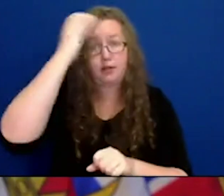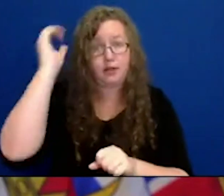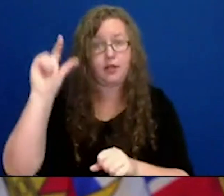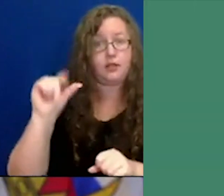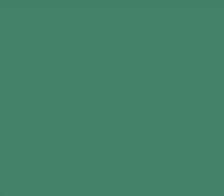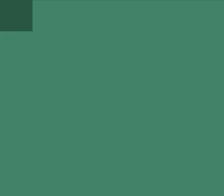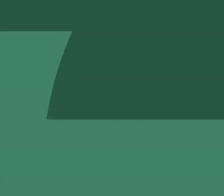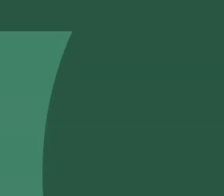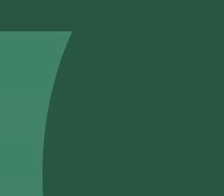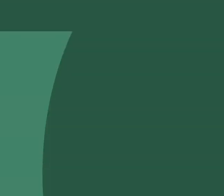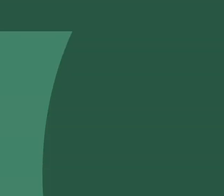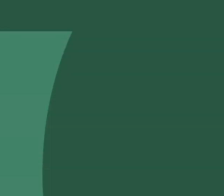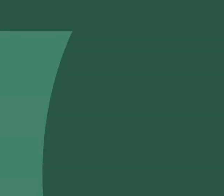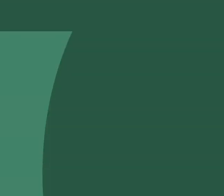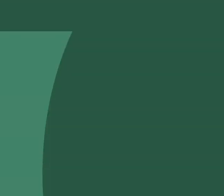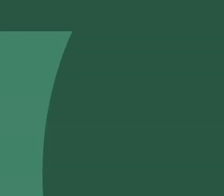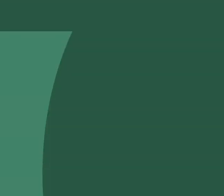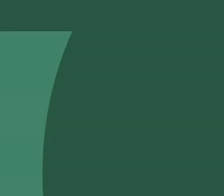place there now.